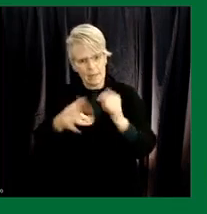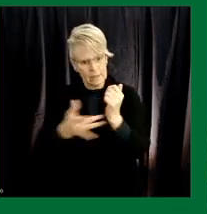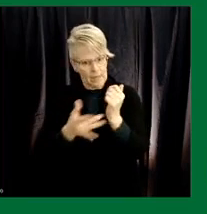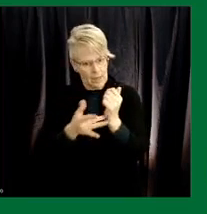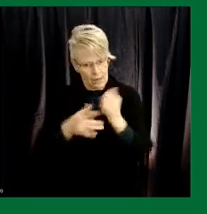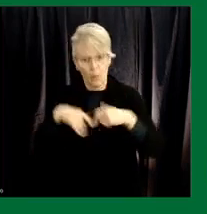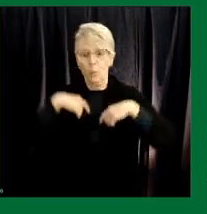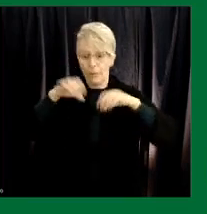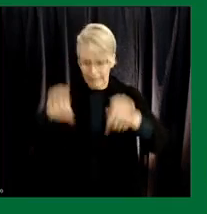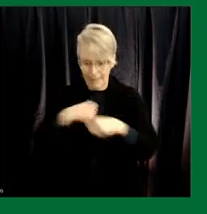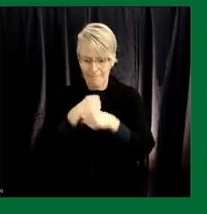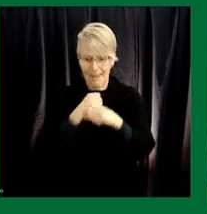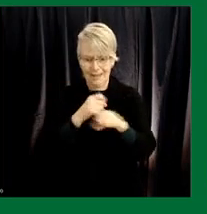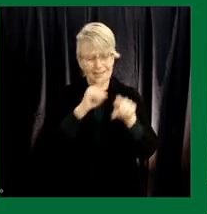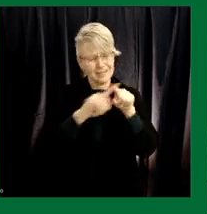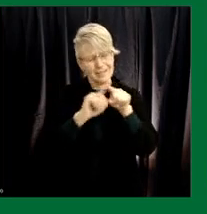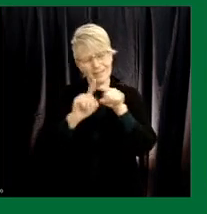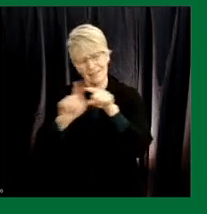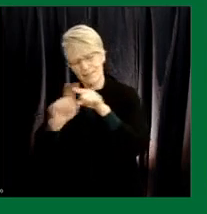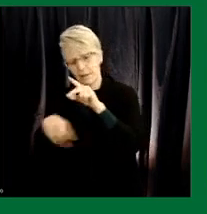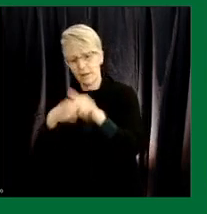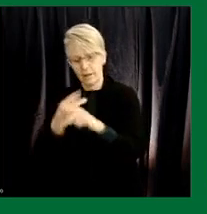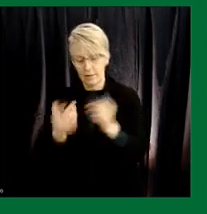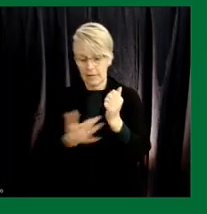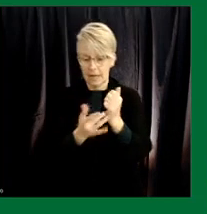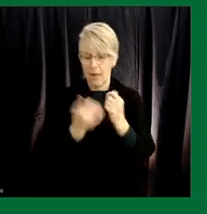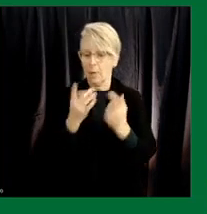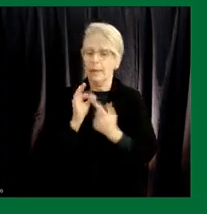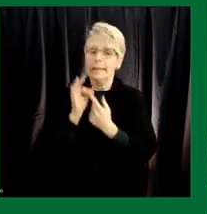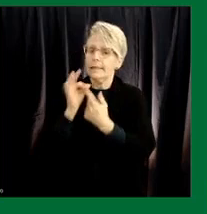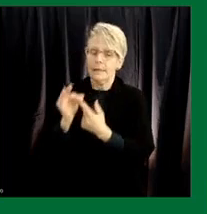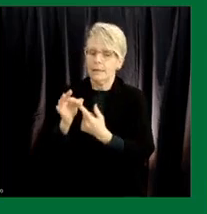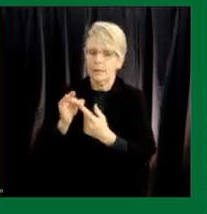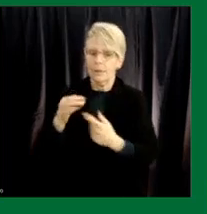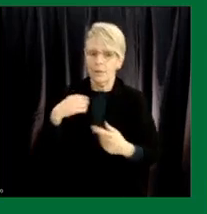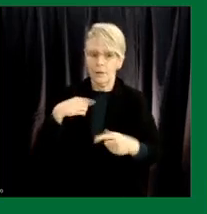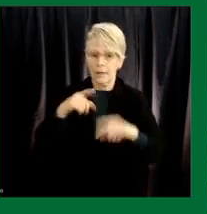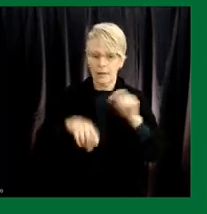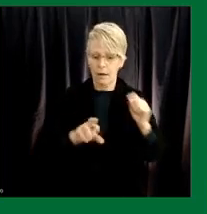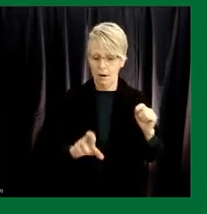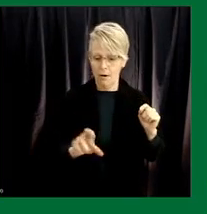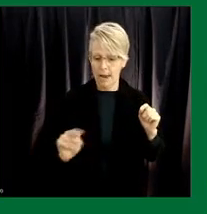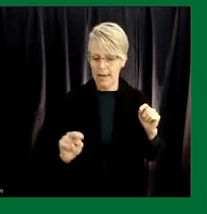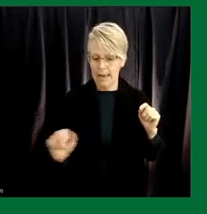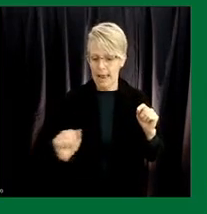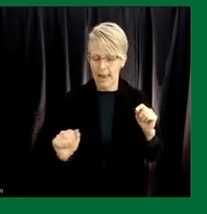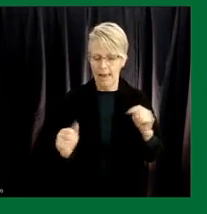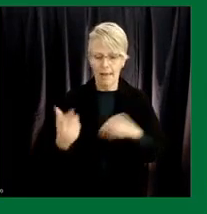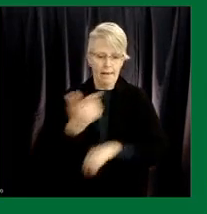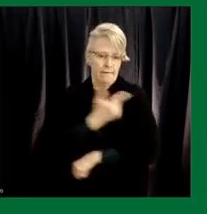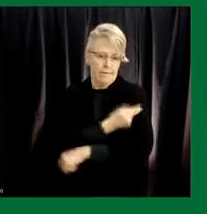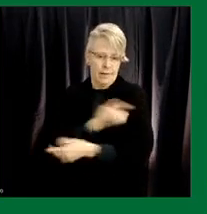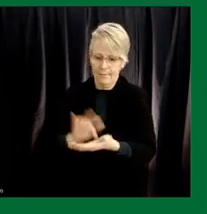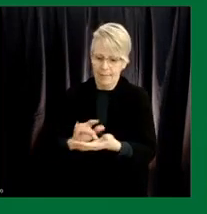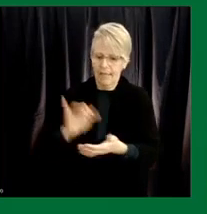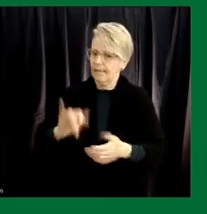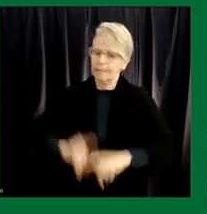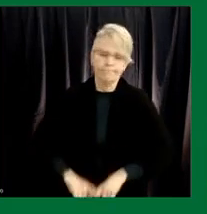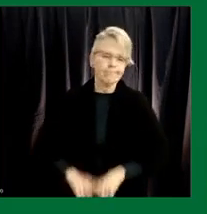make all of all of the vaccines with the exception unfortunately of the rna vaccine that requires a completely